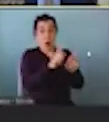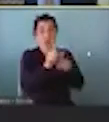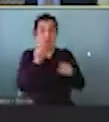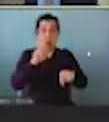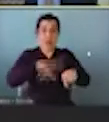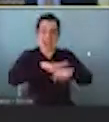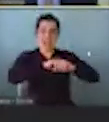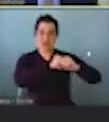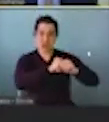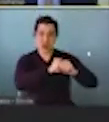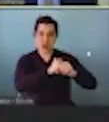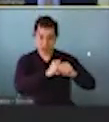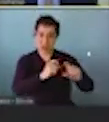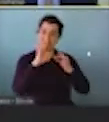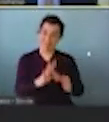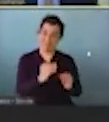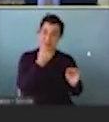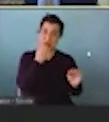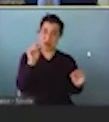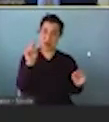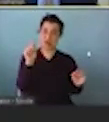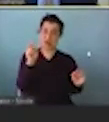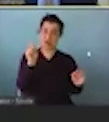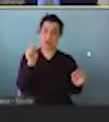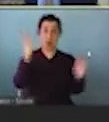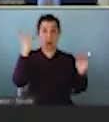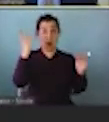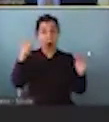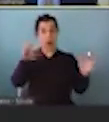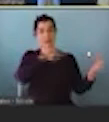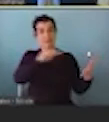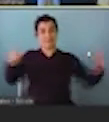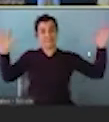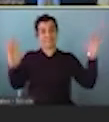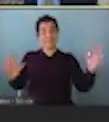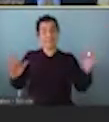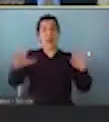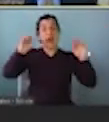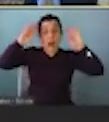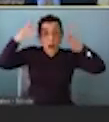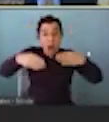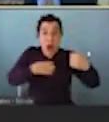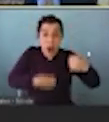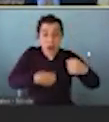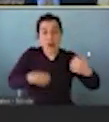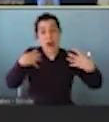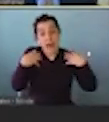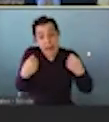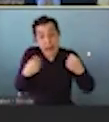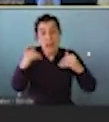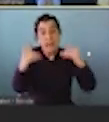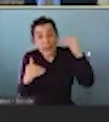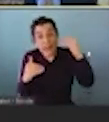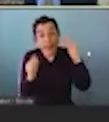And the reason I put all these things together is if we just talk about health and we just talk about hunger and we just talk about disparities,